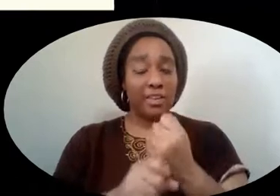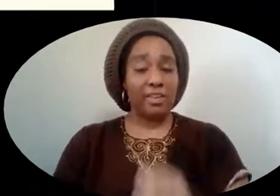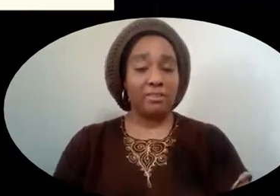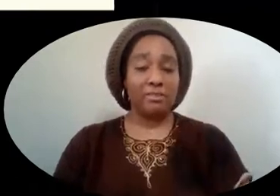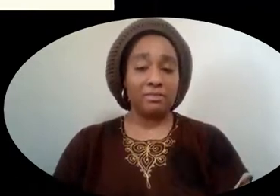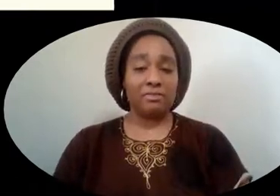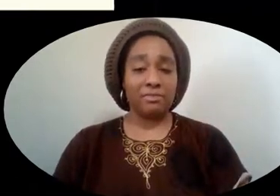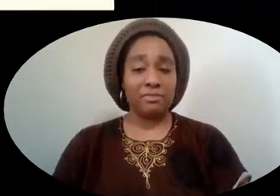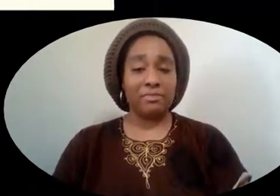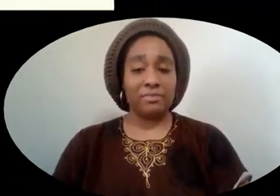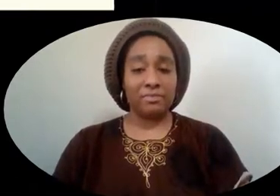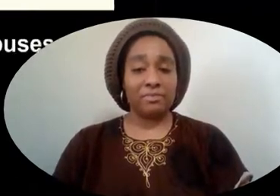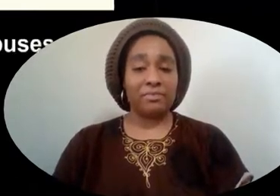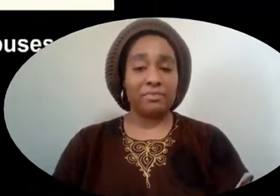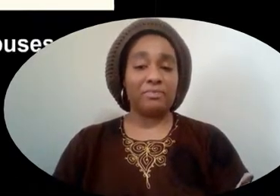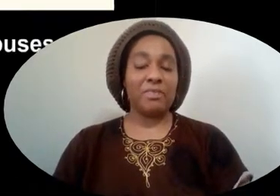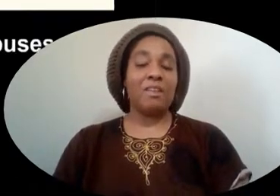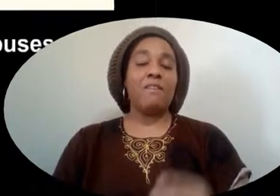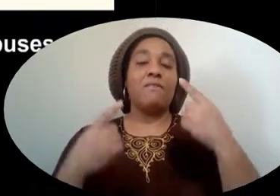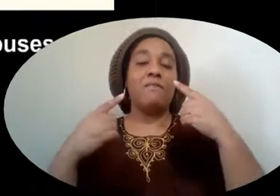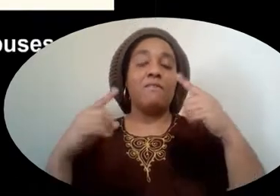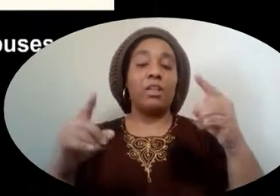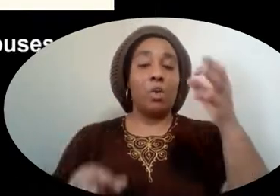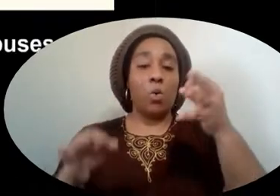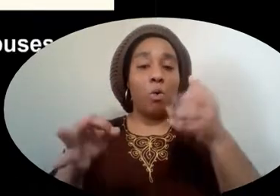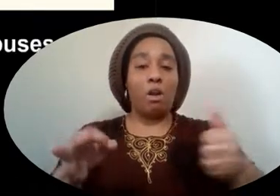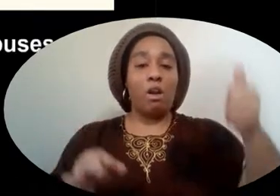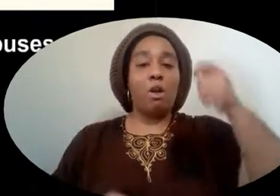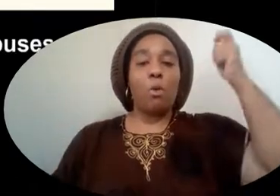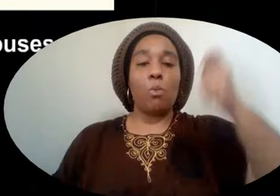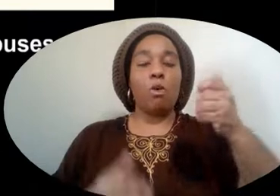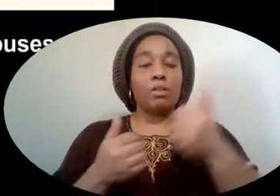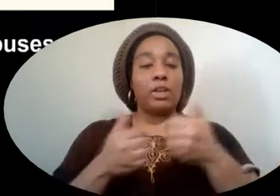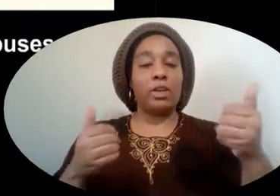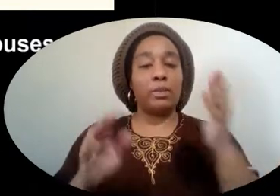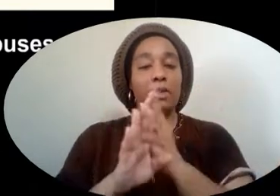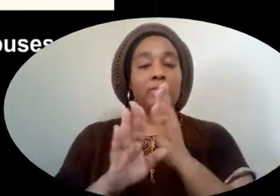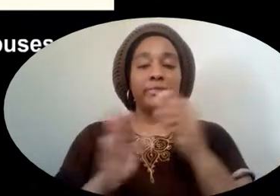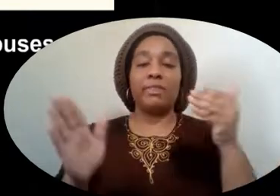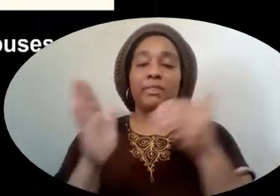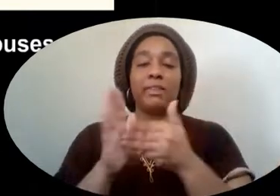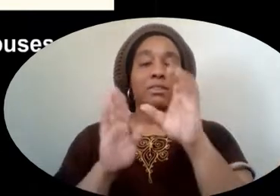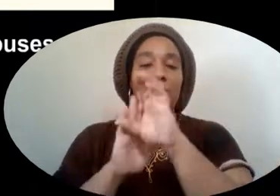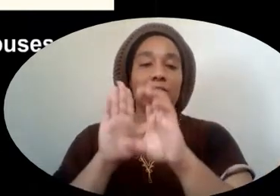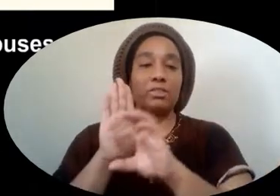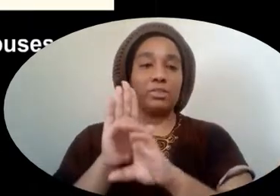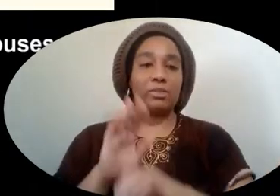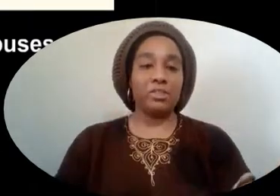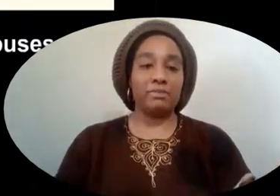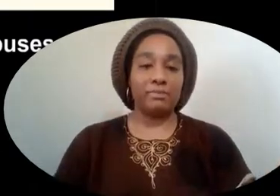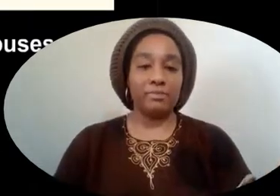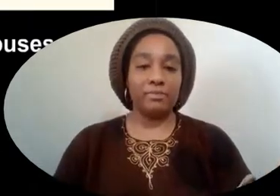year. Finally, the Supreme Court ruled that segregation on buses was against the